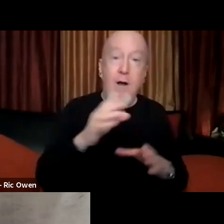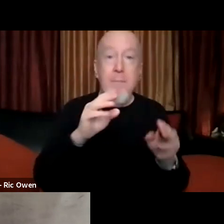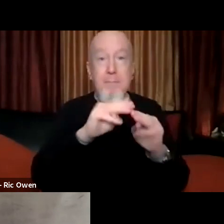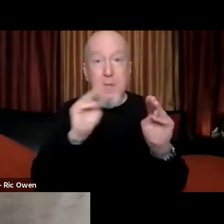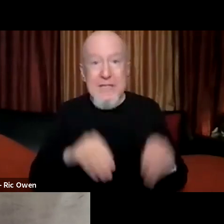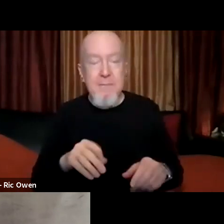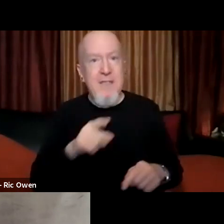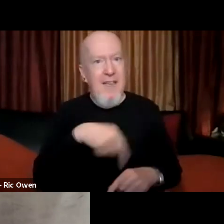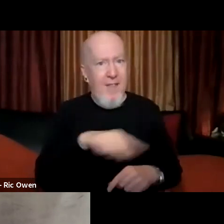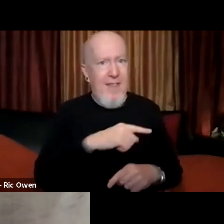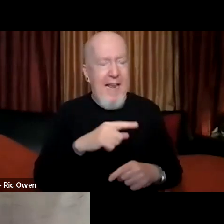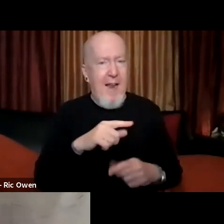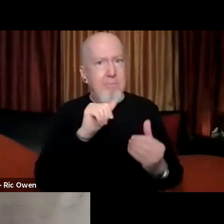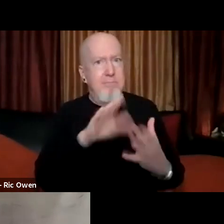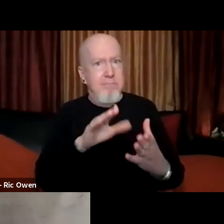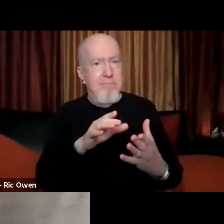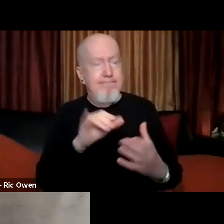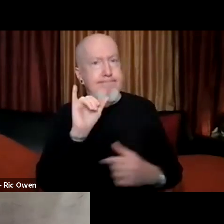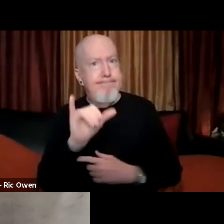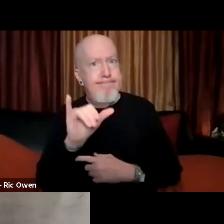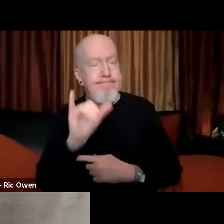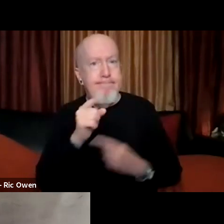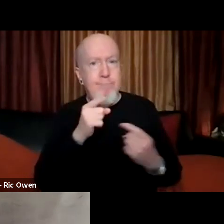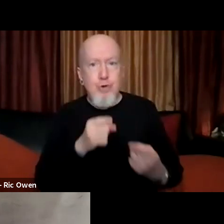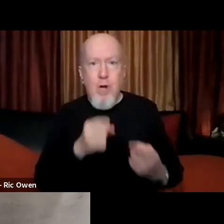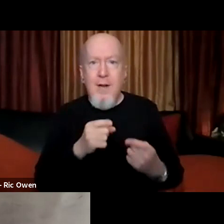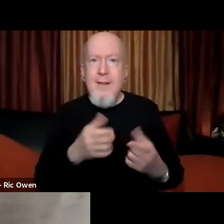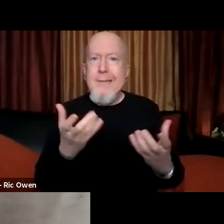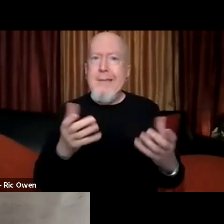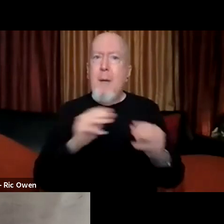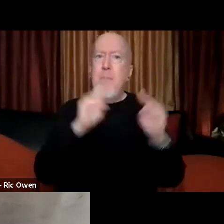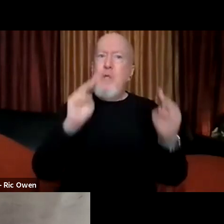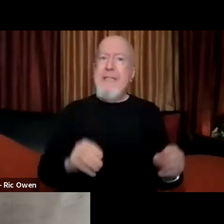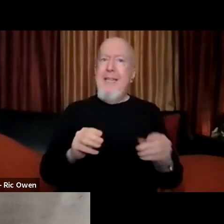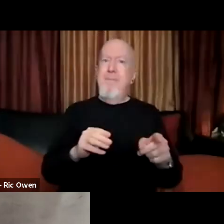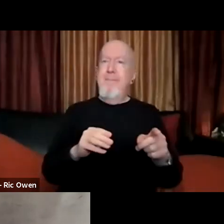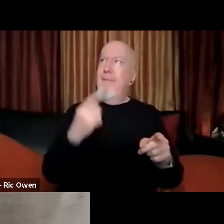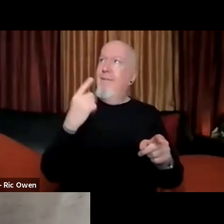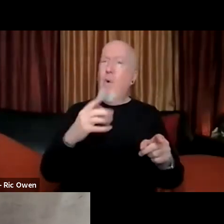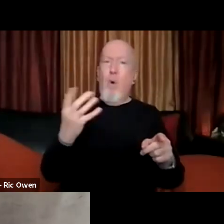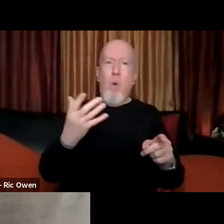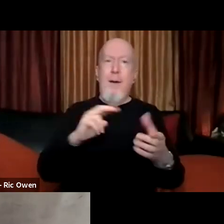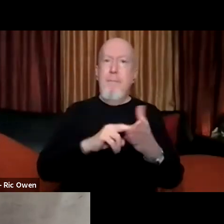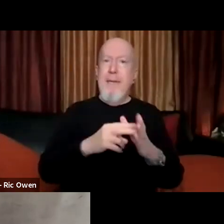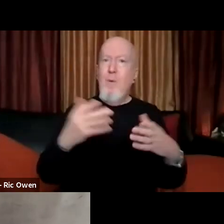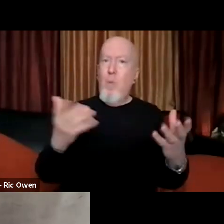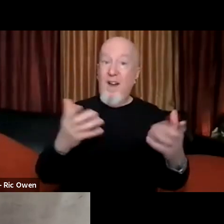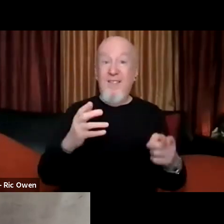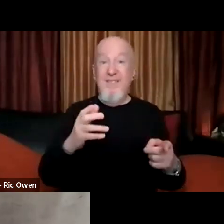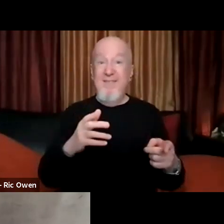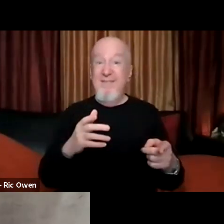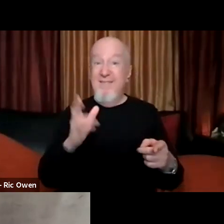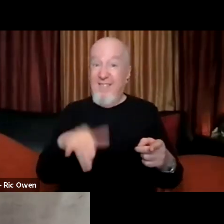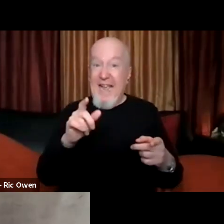are grappling with what, um, you know, what, what even museum space is going to be, right. Um, because even that shifting and